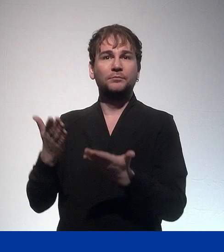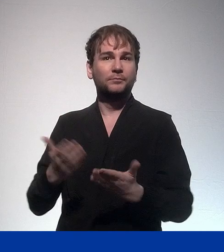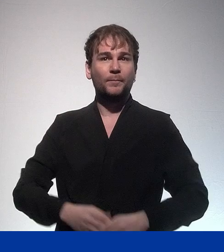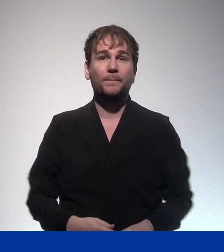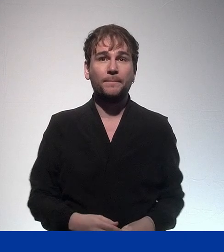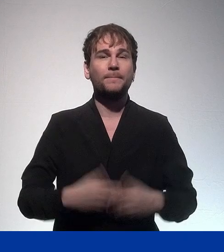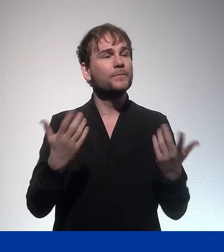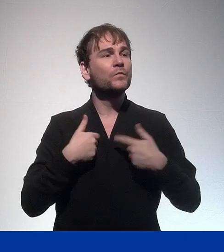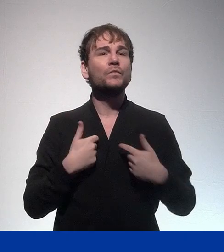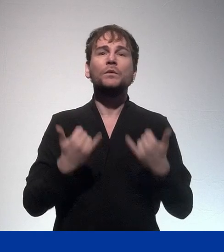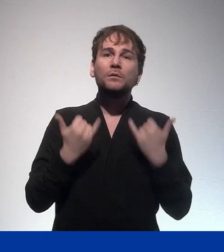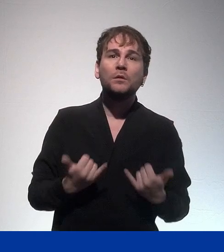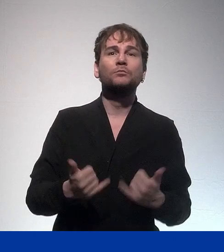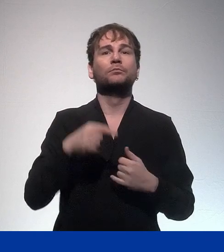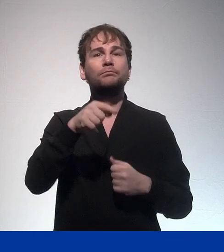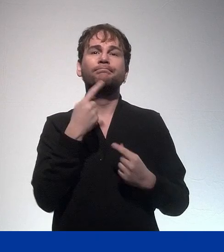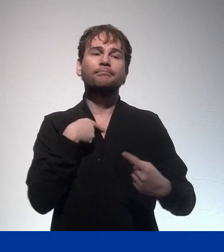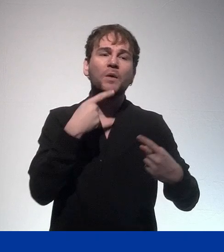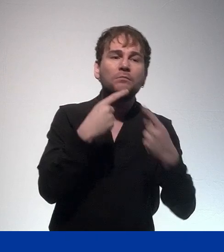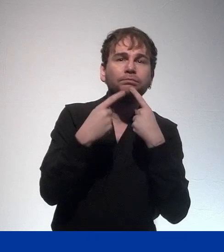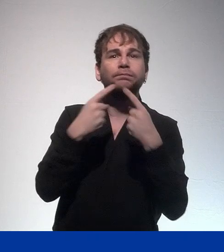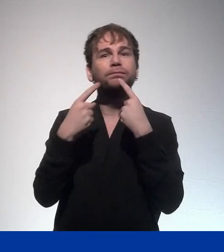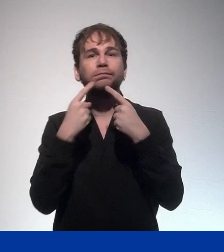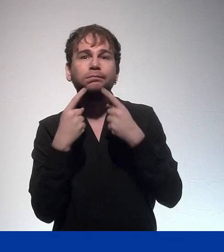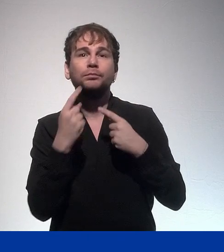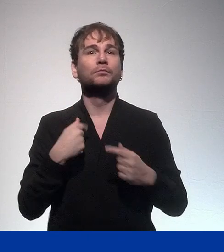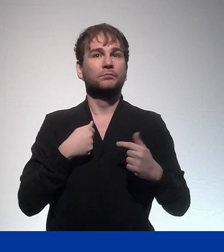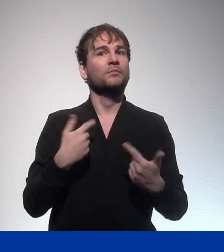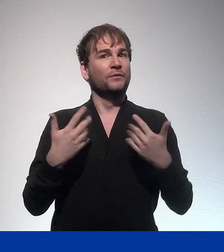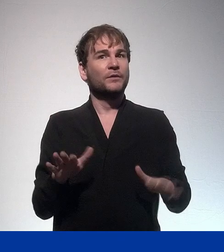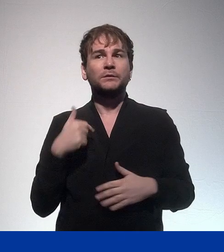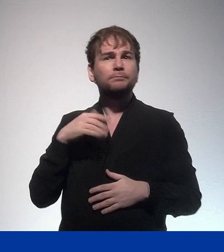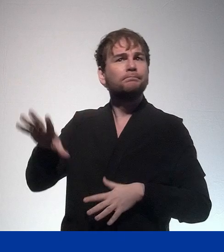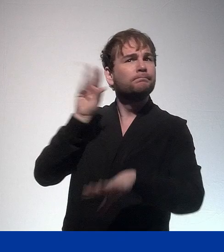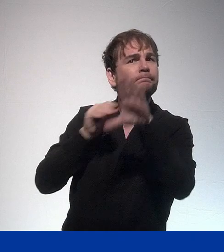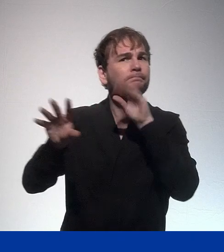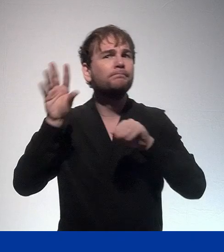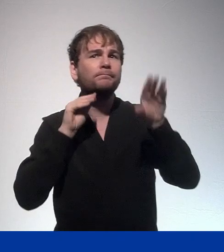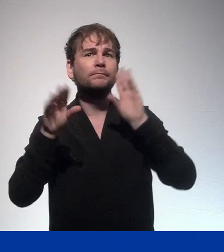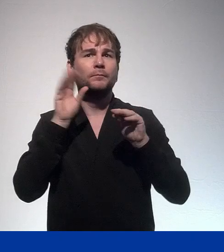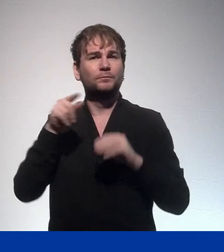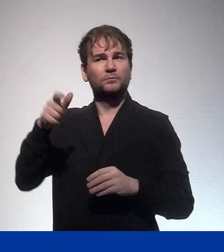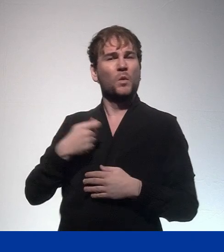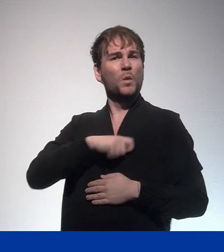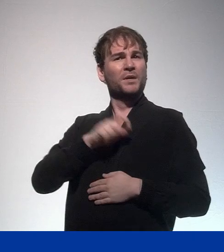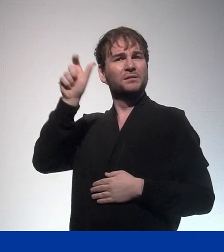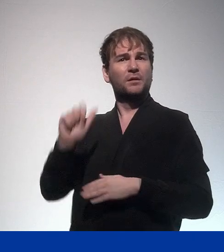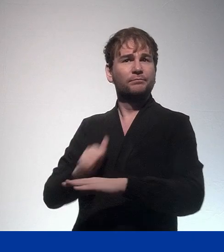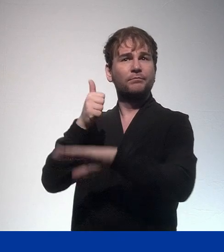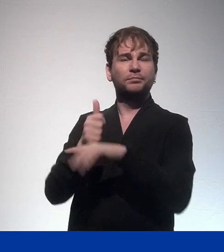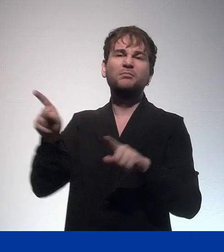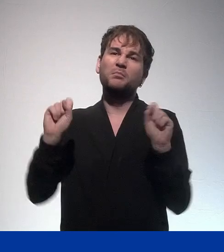Now, look forward to the other statements. I have heard that the Commissioner cannot be with us today,